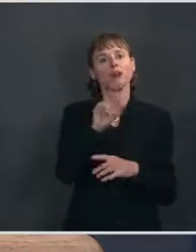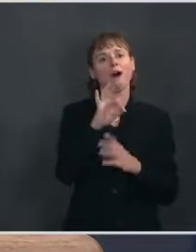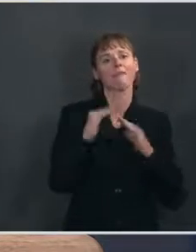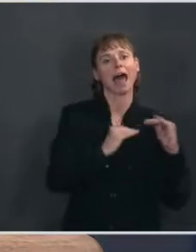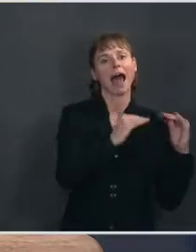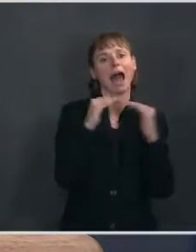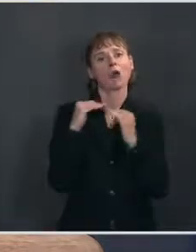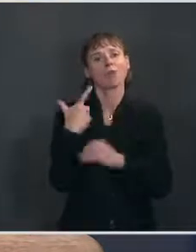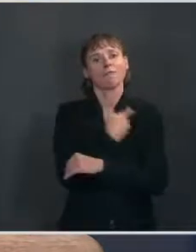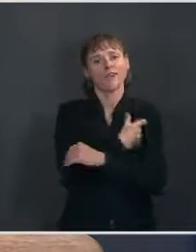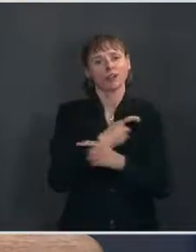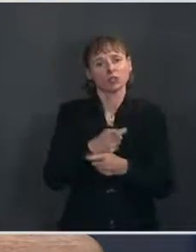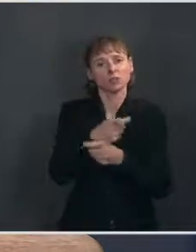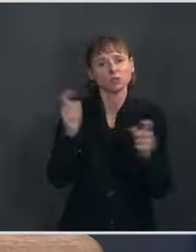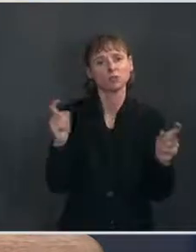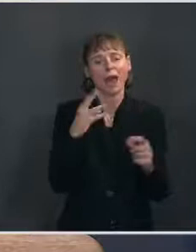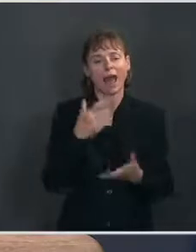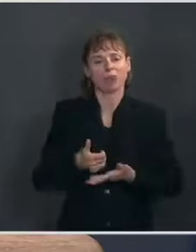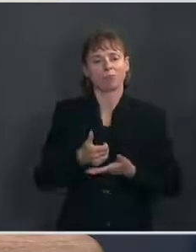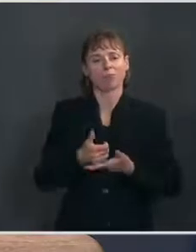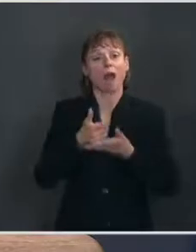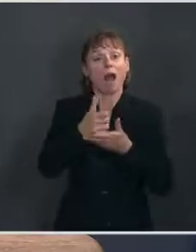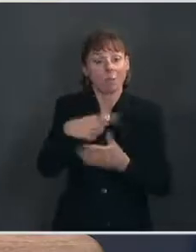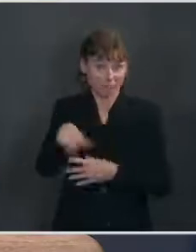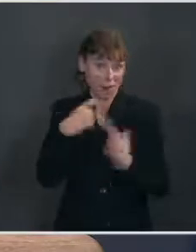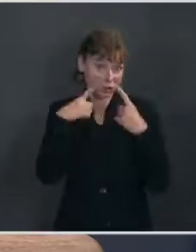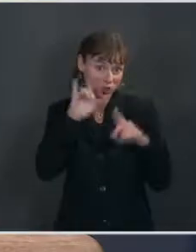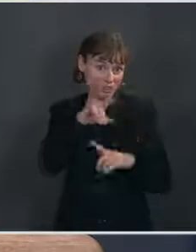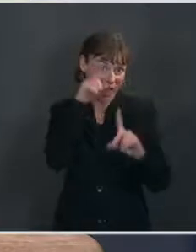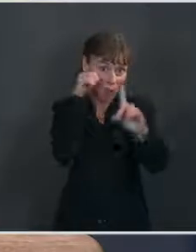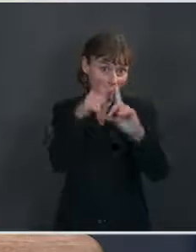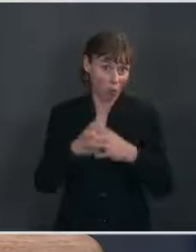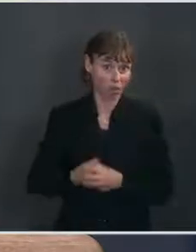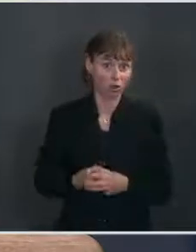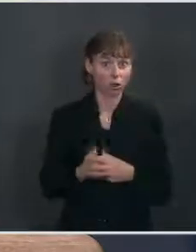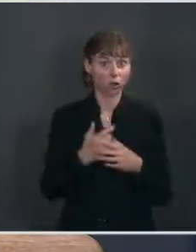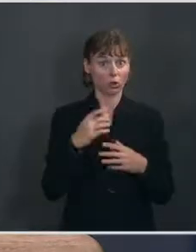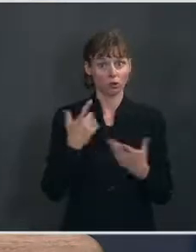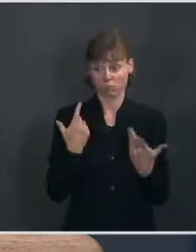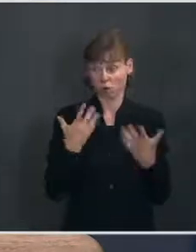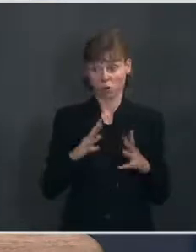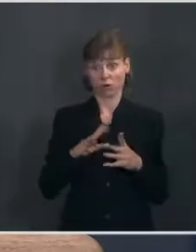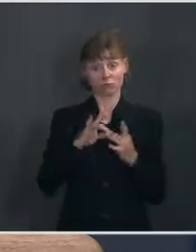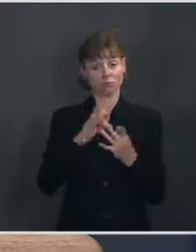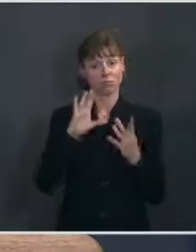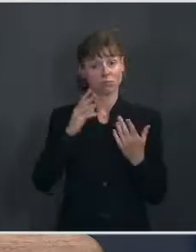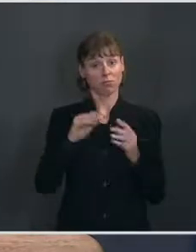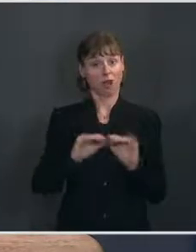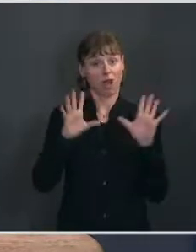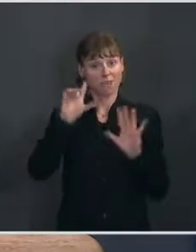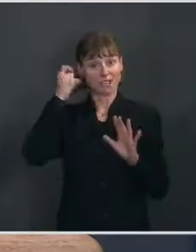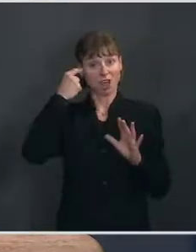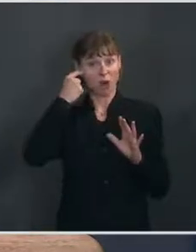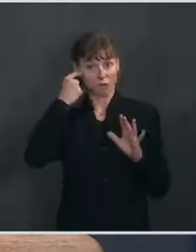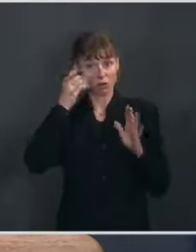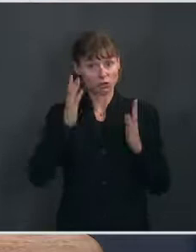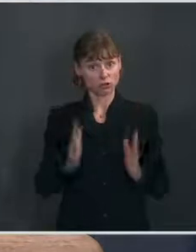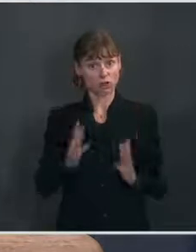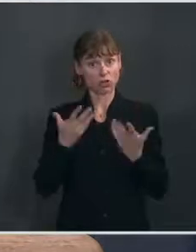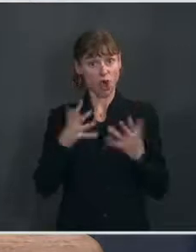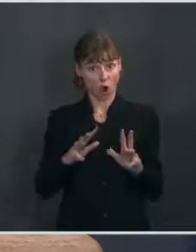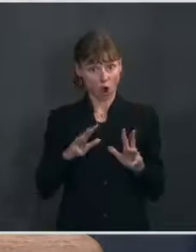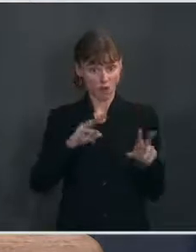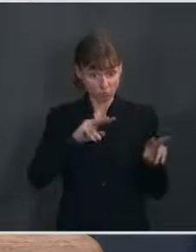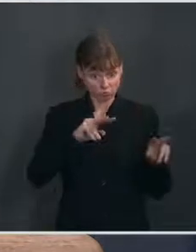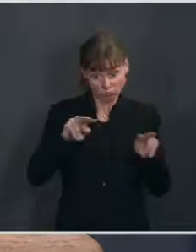achieving that goal. So, as you all know, and we've talked about in here, governors are obviously overseeing the distribution